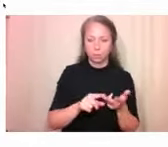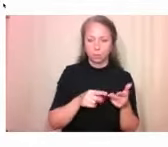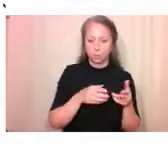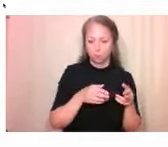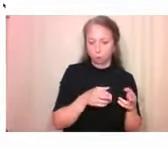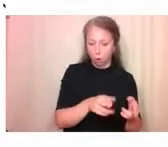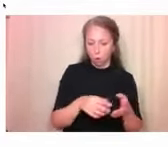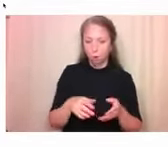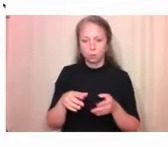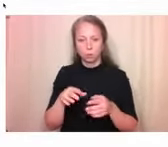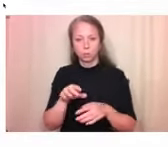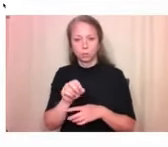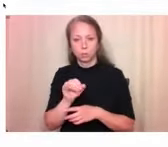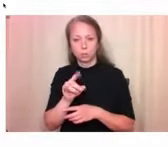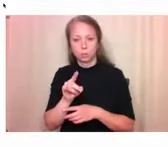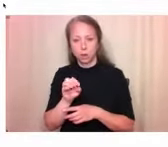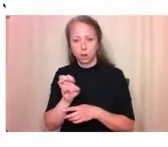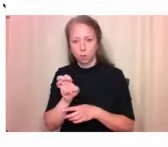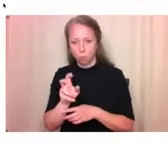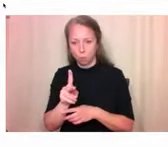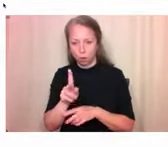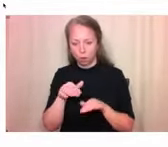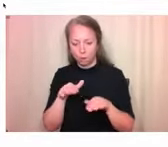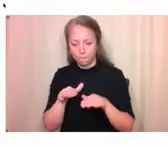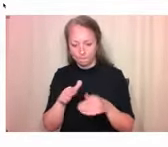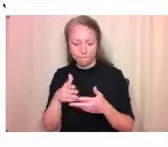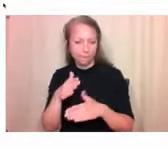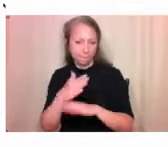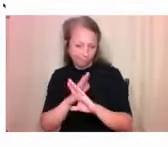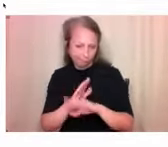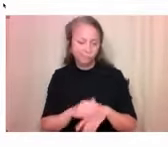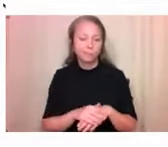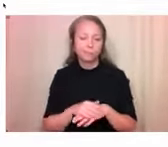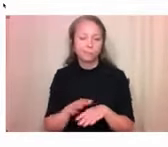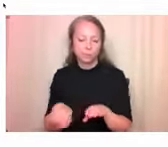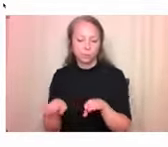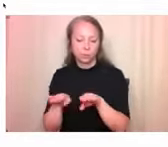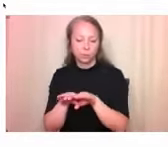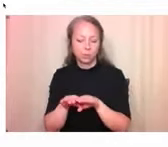is taken from HRM open data, so it's only available for within HRM.